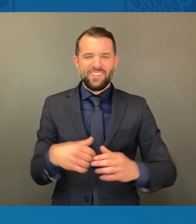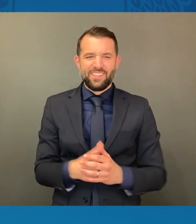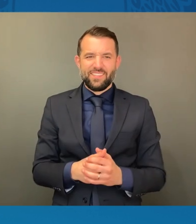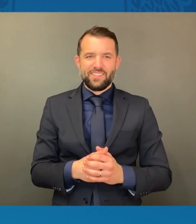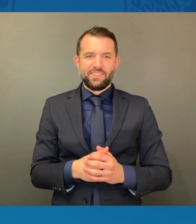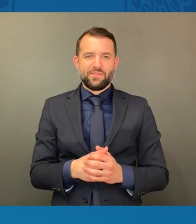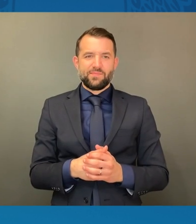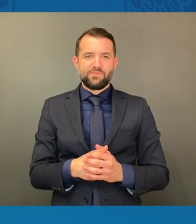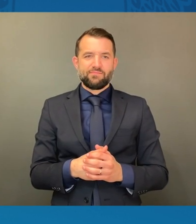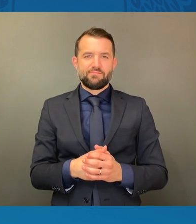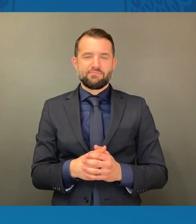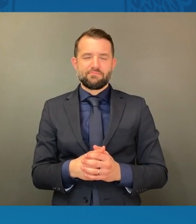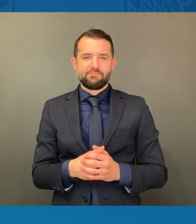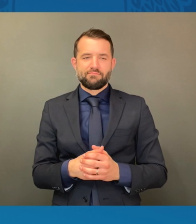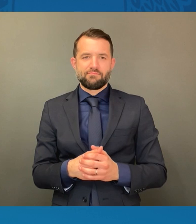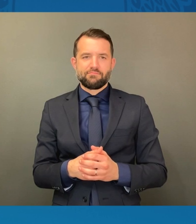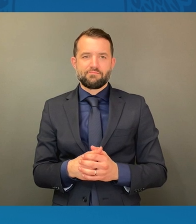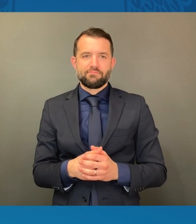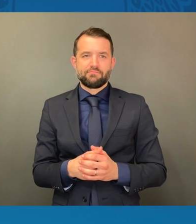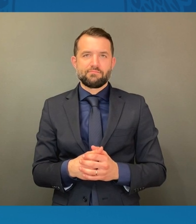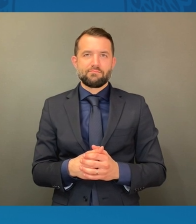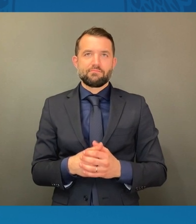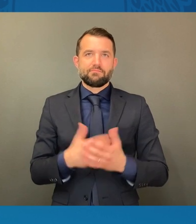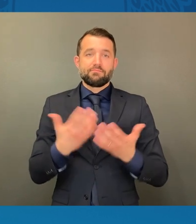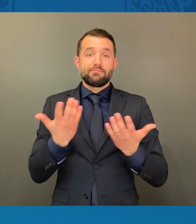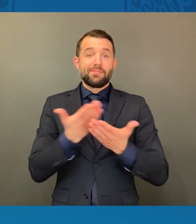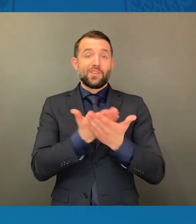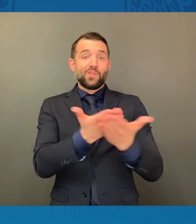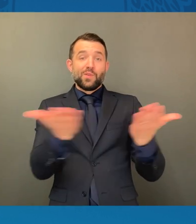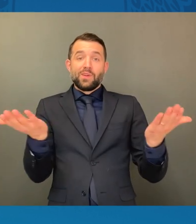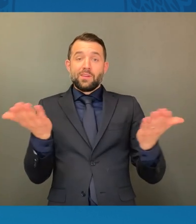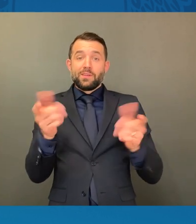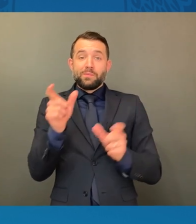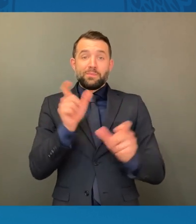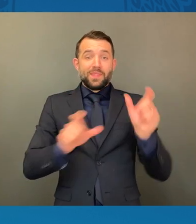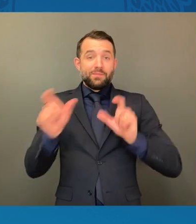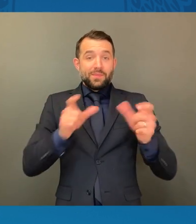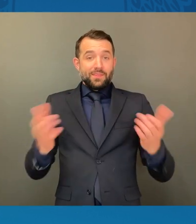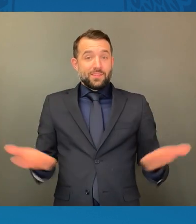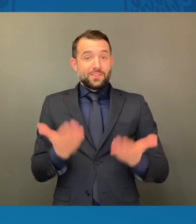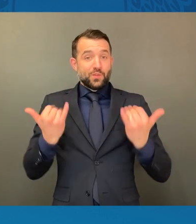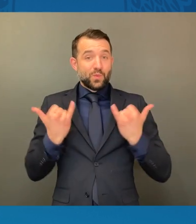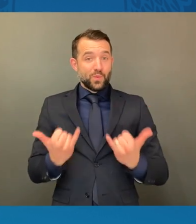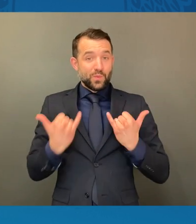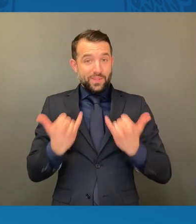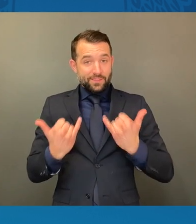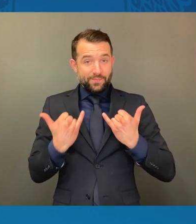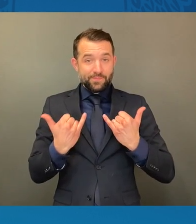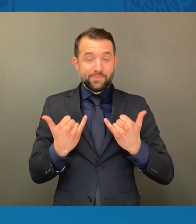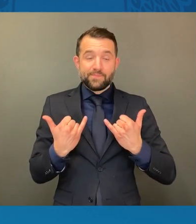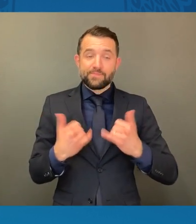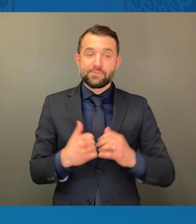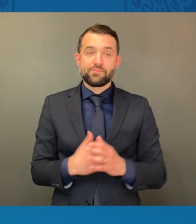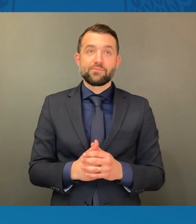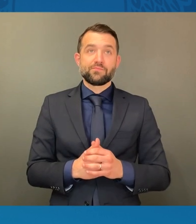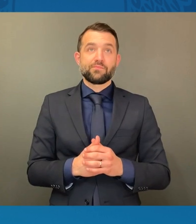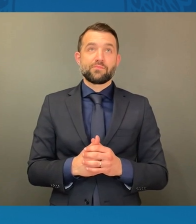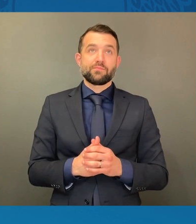The legacy of those who are with us today, Annie Pearl Avery,